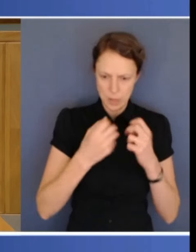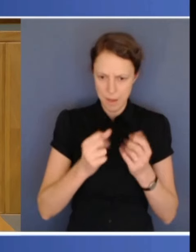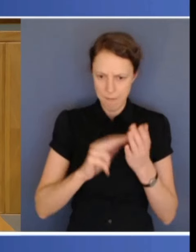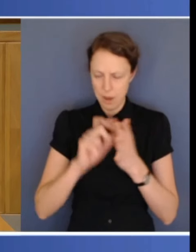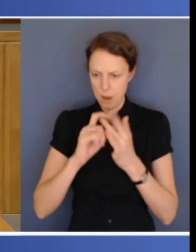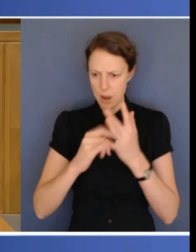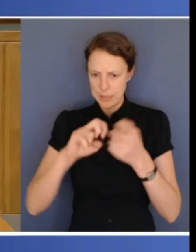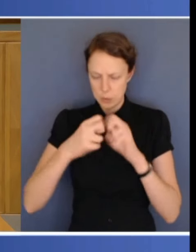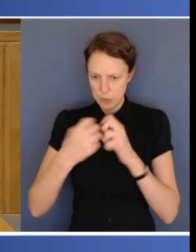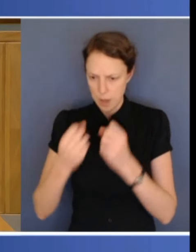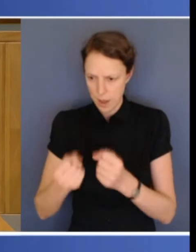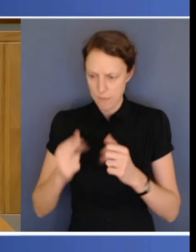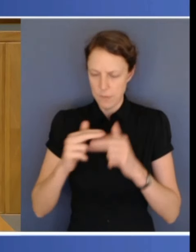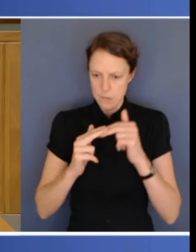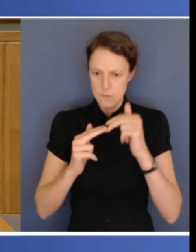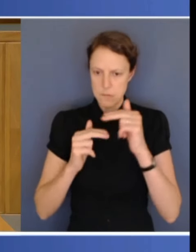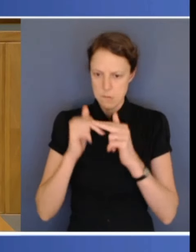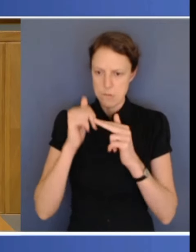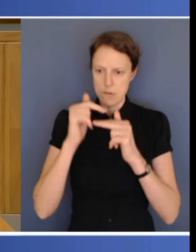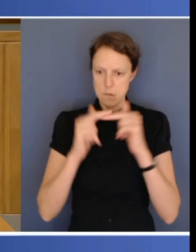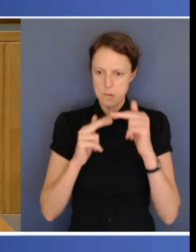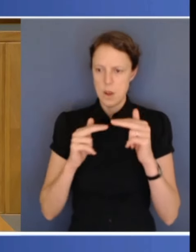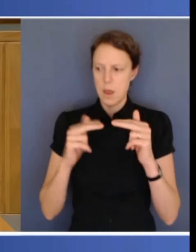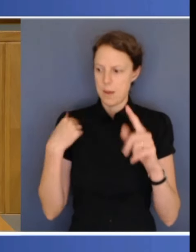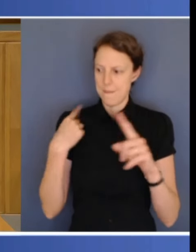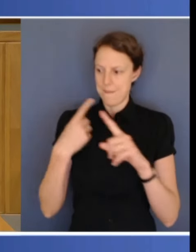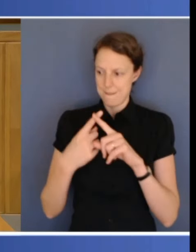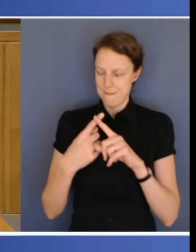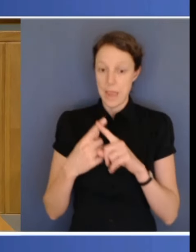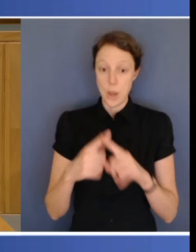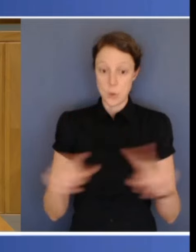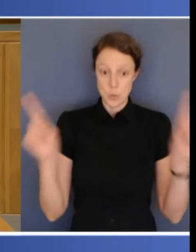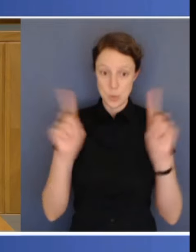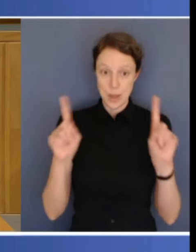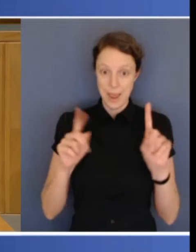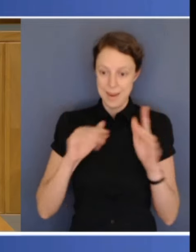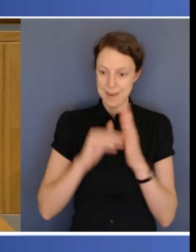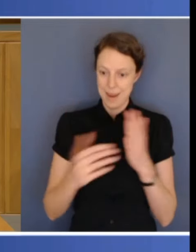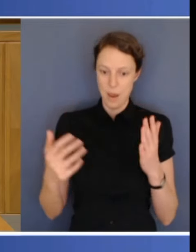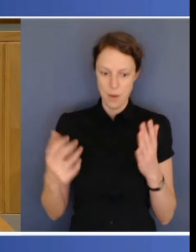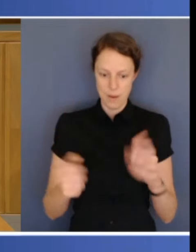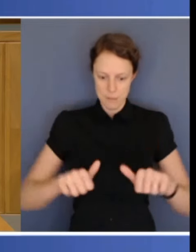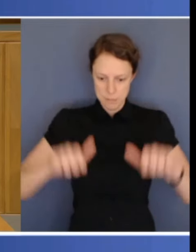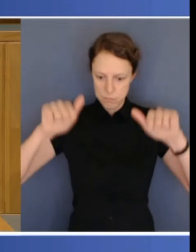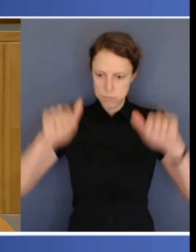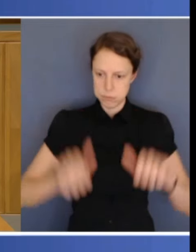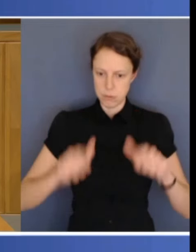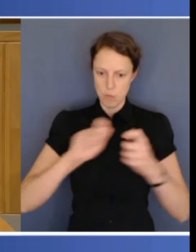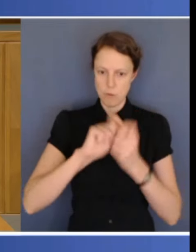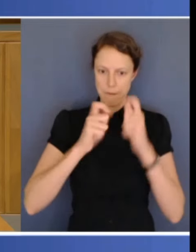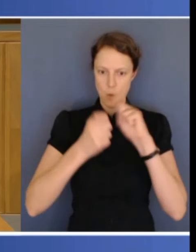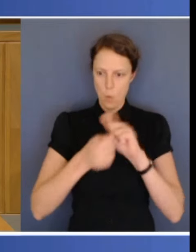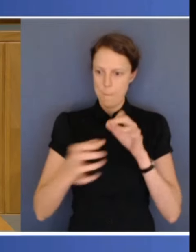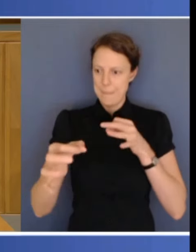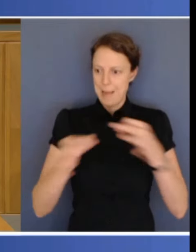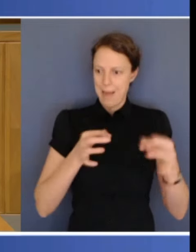going forward, but we've got a reform agenda to fundamentally address some of the key issues that families rely on, both whether